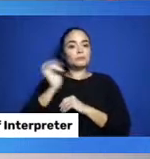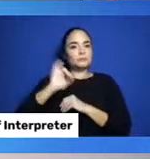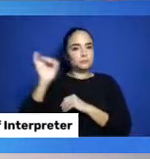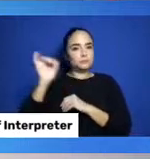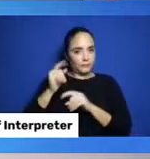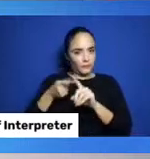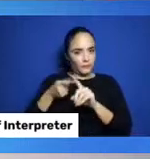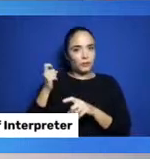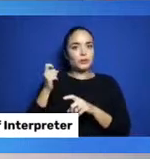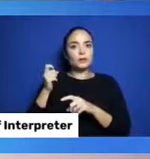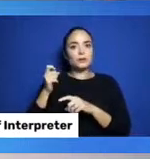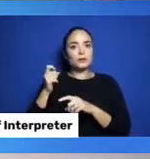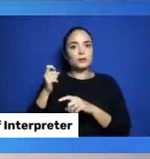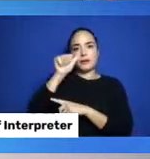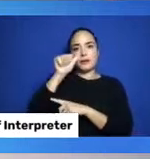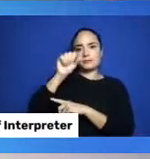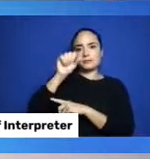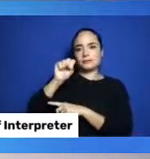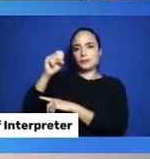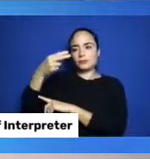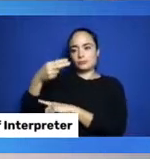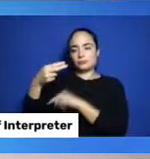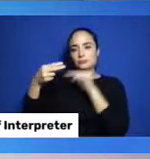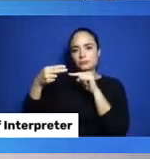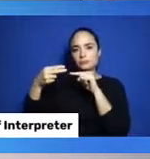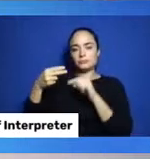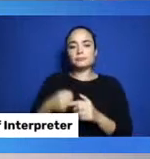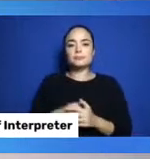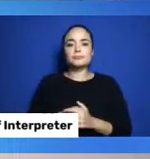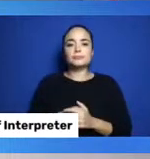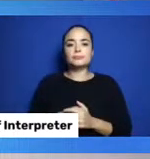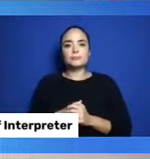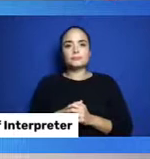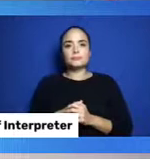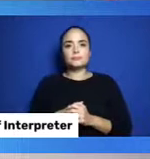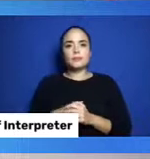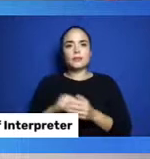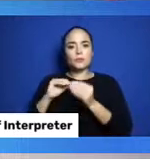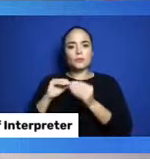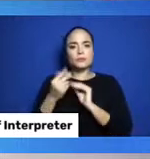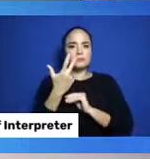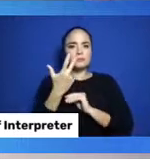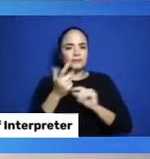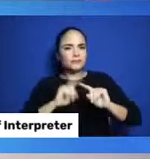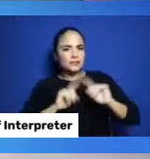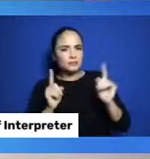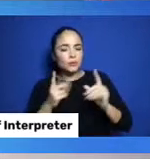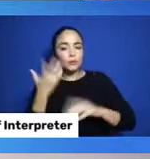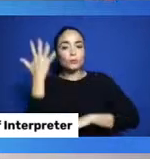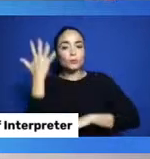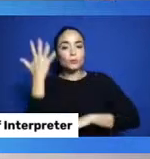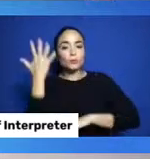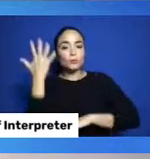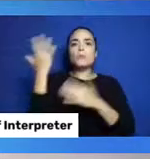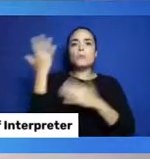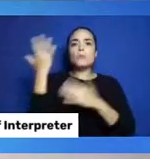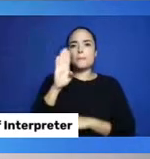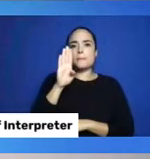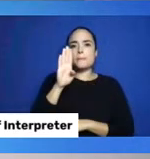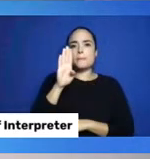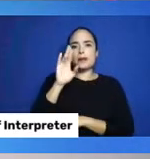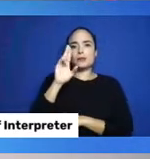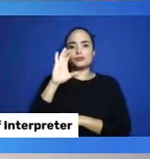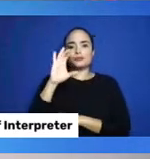Now, basket number three is also different. It's made from a birch tree. And it was made from